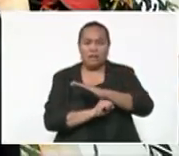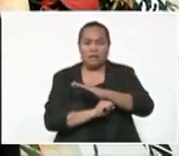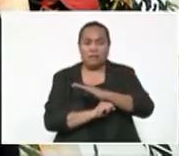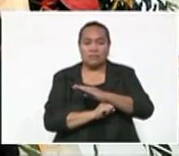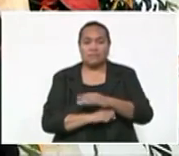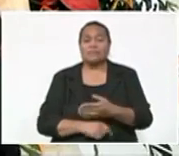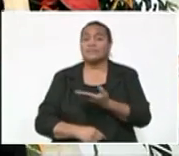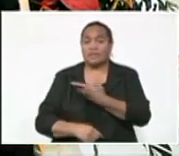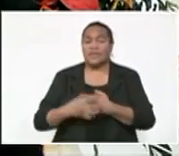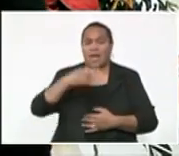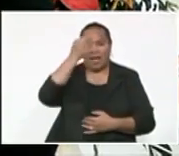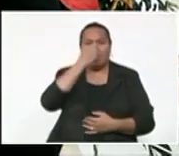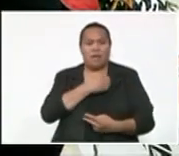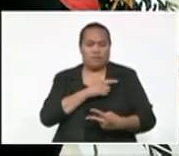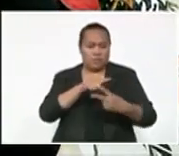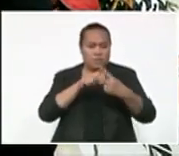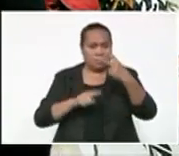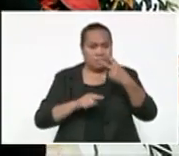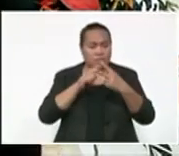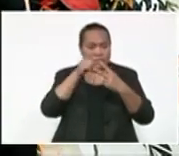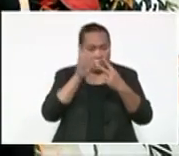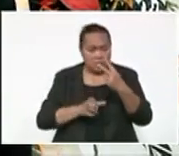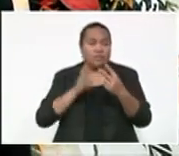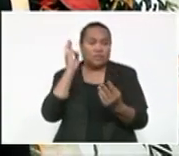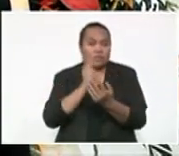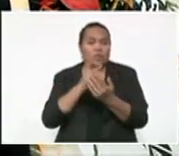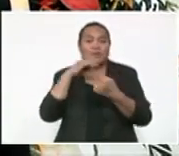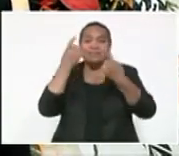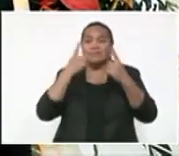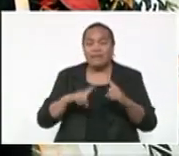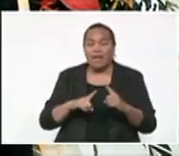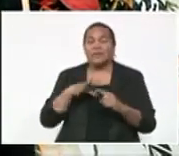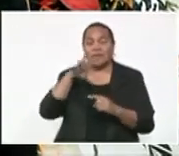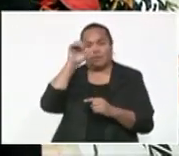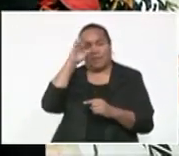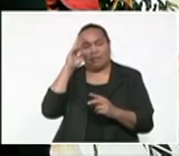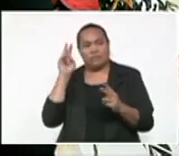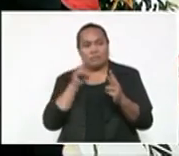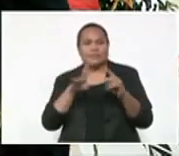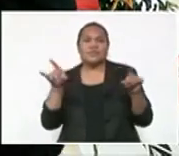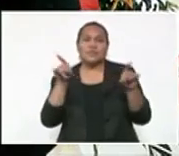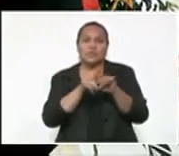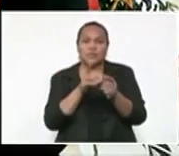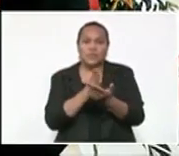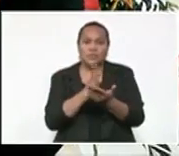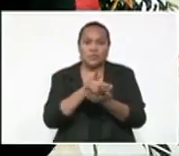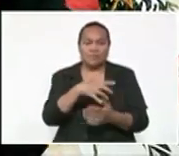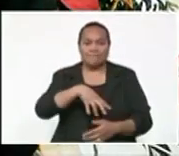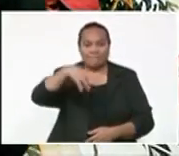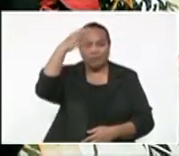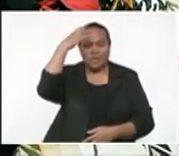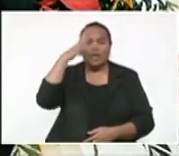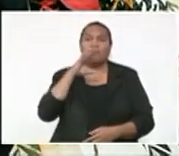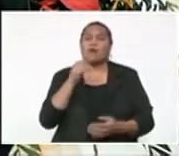that the true essence of a person is truly seen when they pass on. This is true. And Her Majesty's speech from Cape